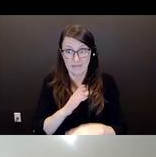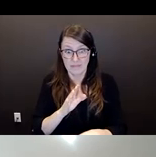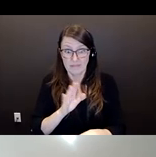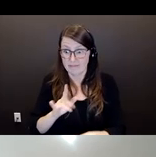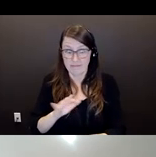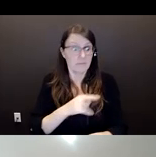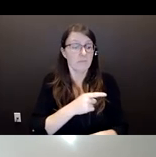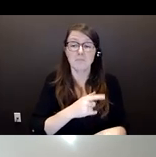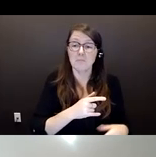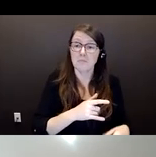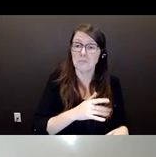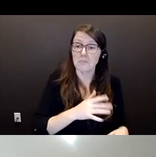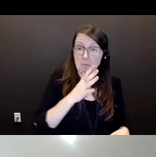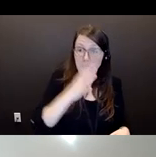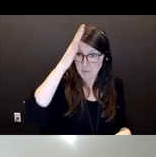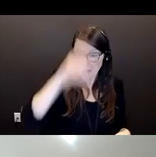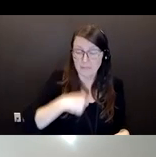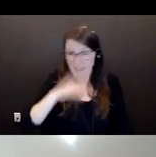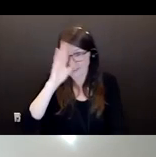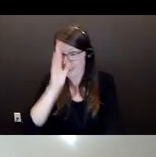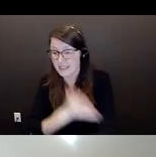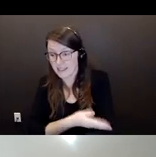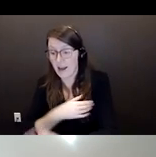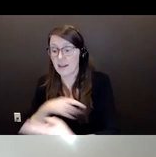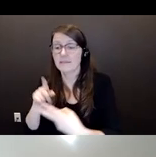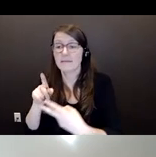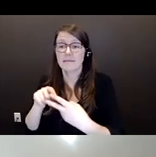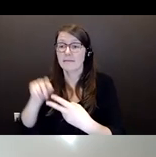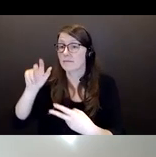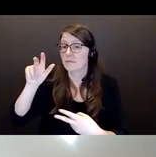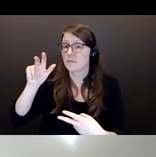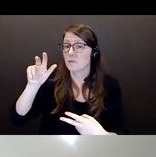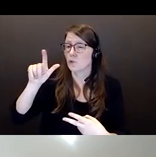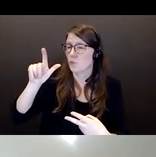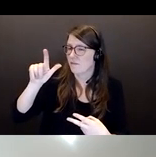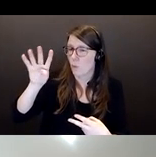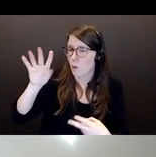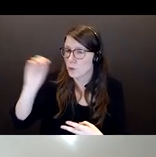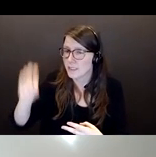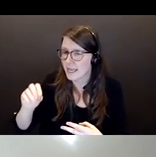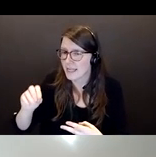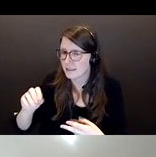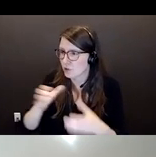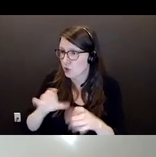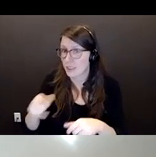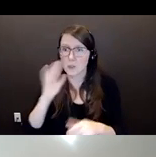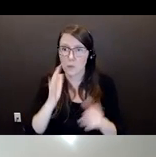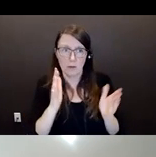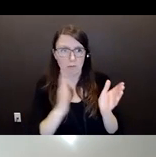under power attorney, and you have a 23% chance of your daughter, based on stats life discovered